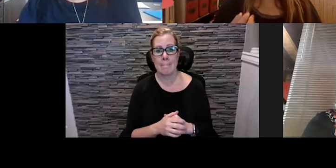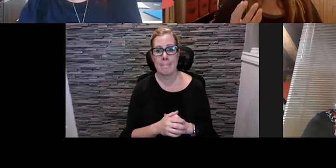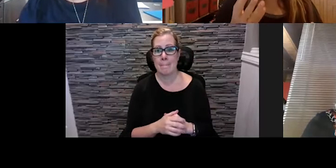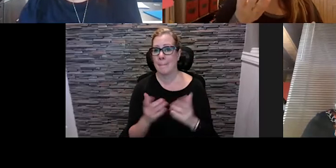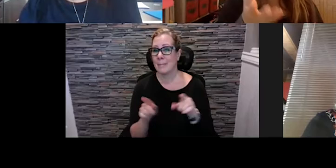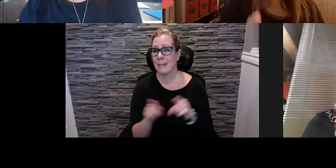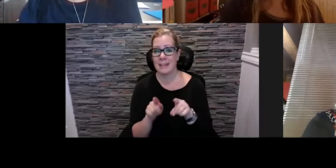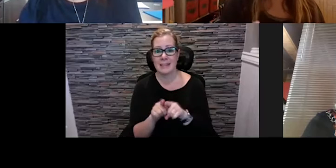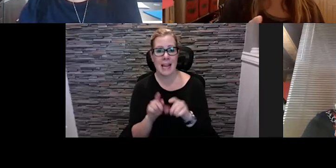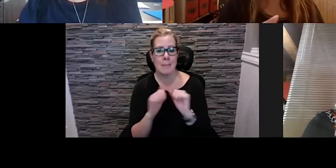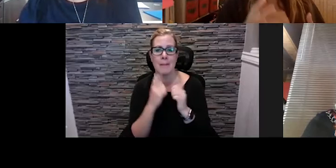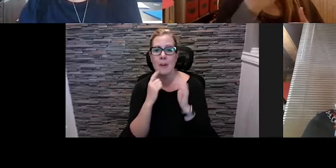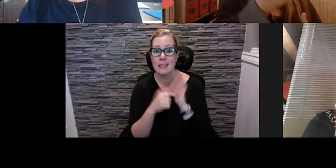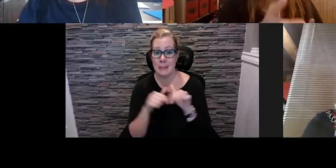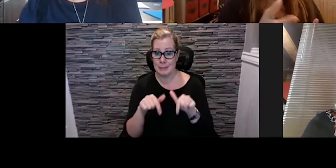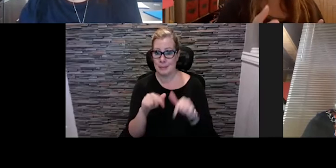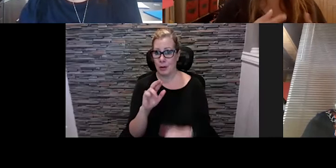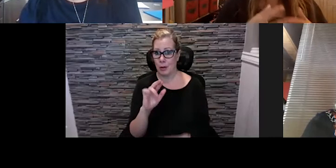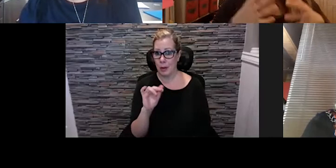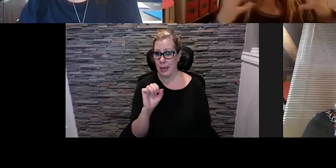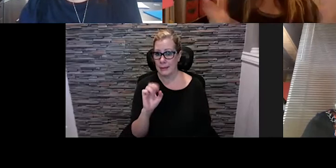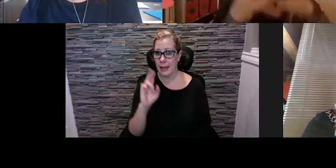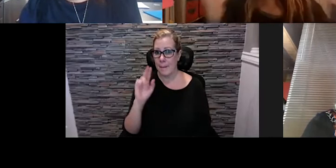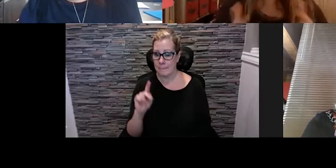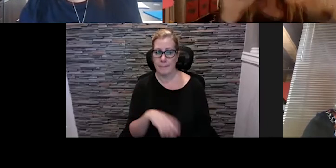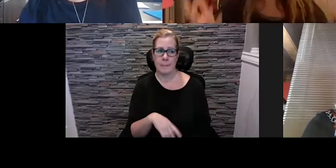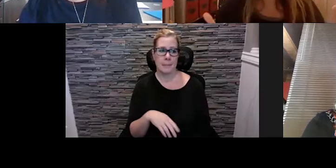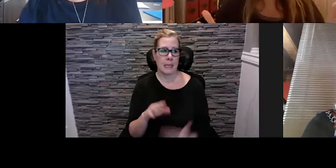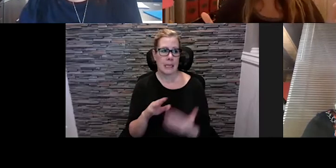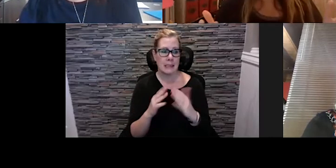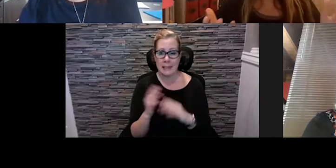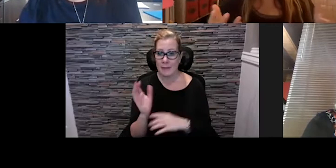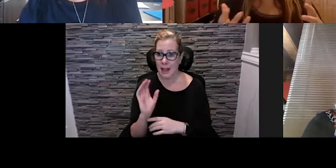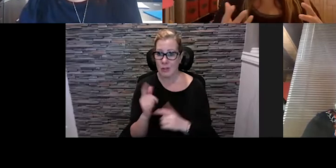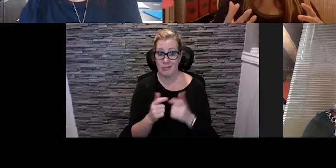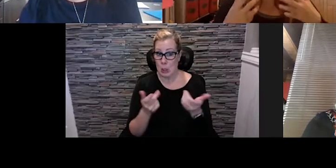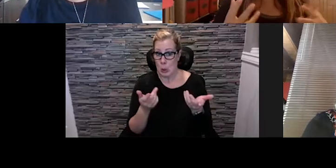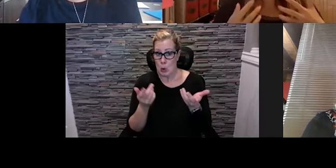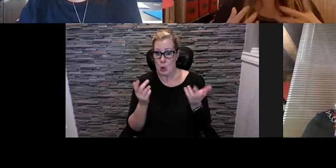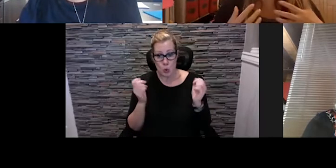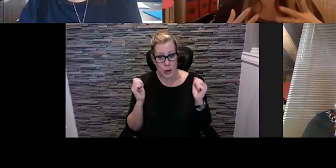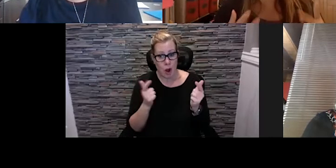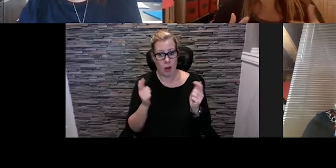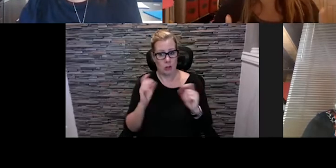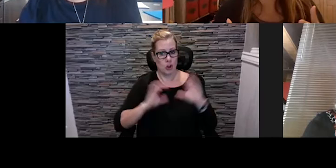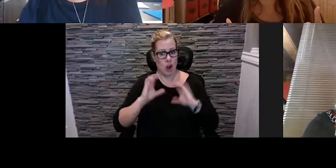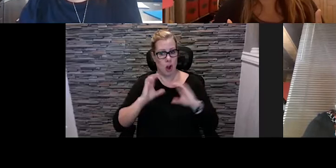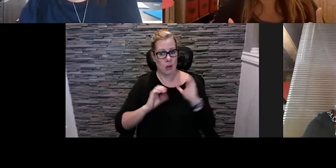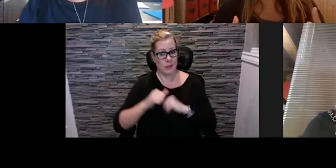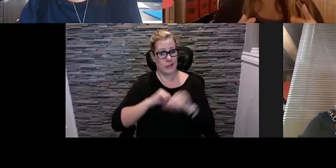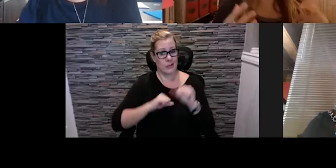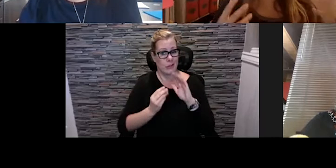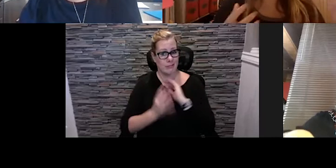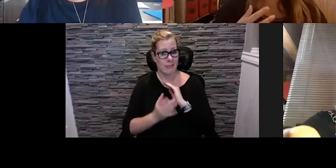or with the city of Calgary or Jen we all talk with each other and so if you have a really great idea